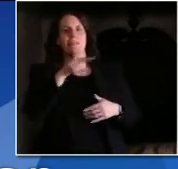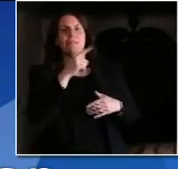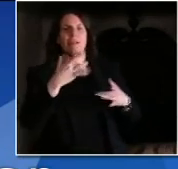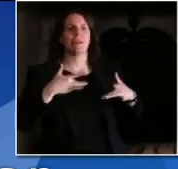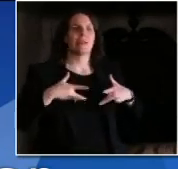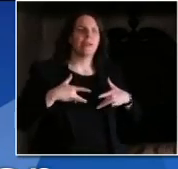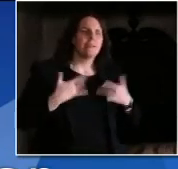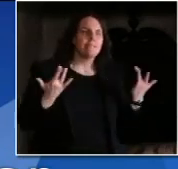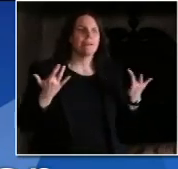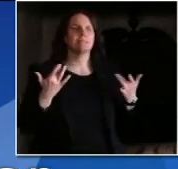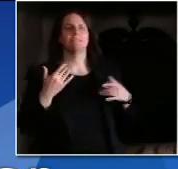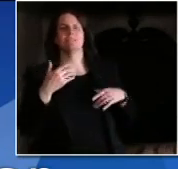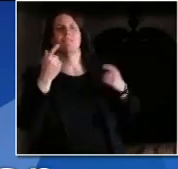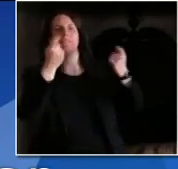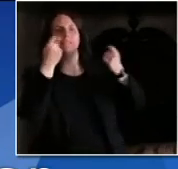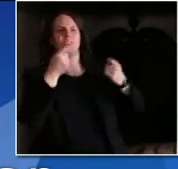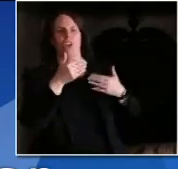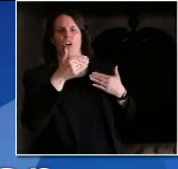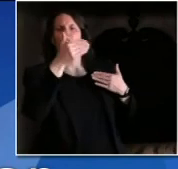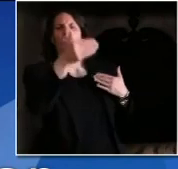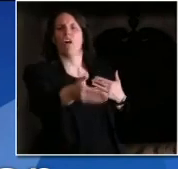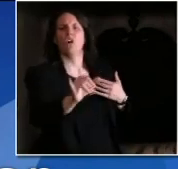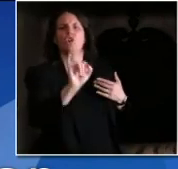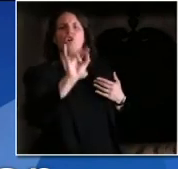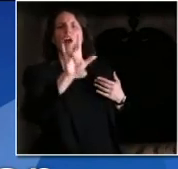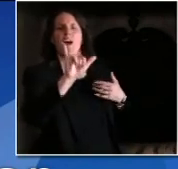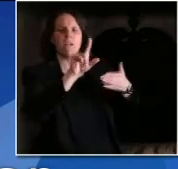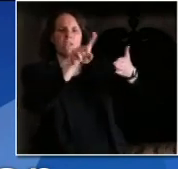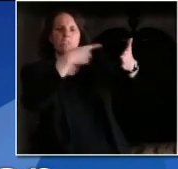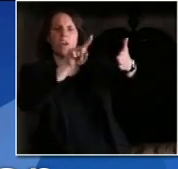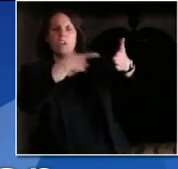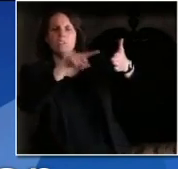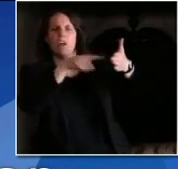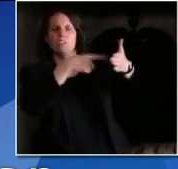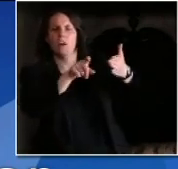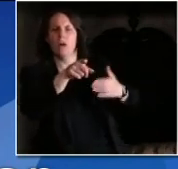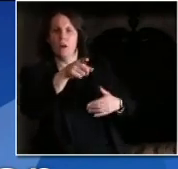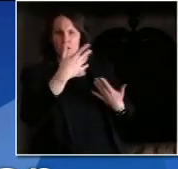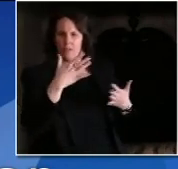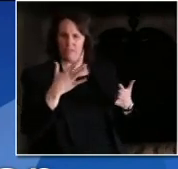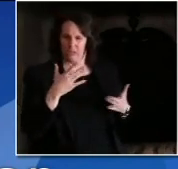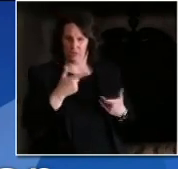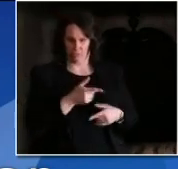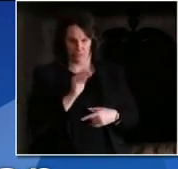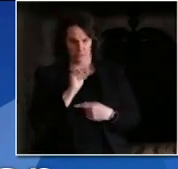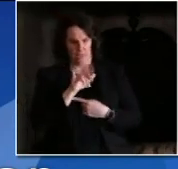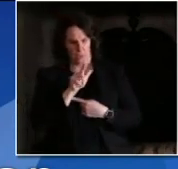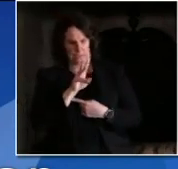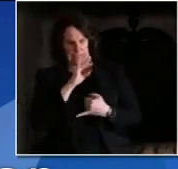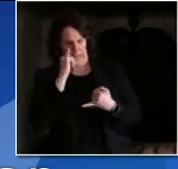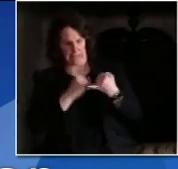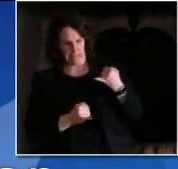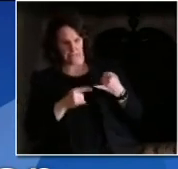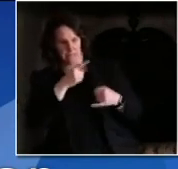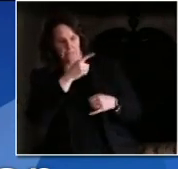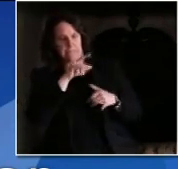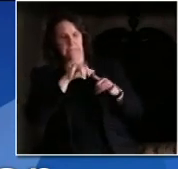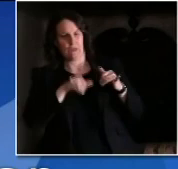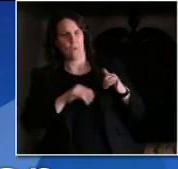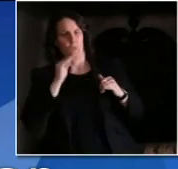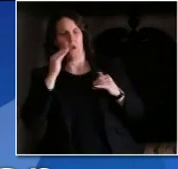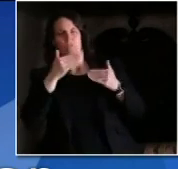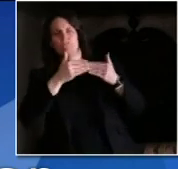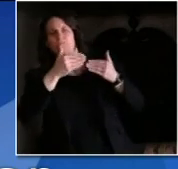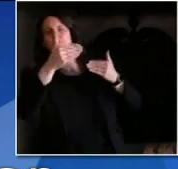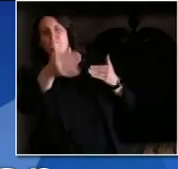beyond the Safer at Home Order time frame that you set up now. Do you see a scenario at this point where group events would be possible at